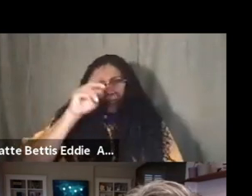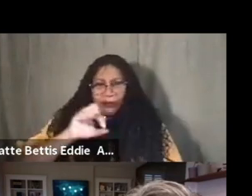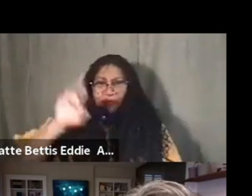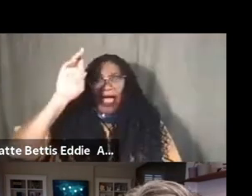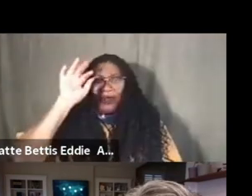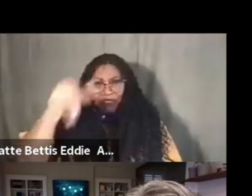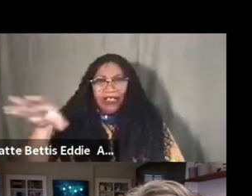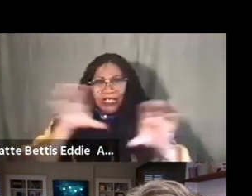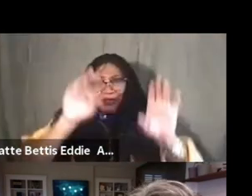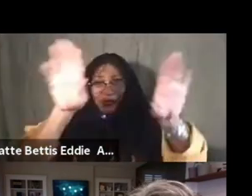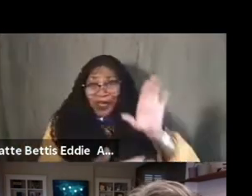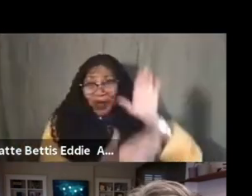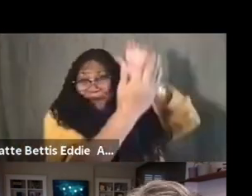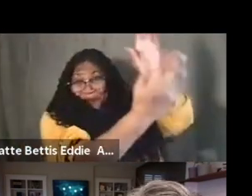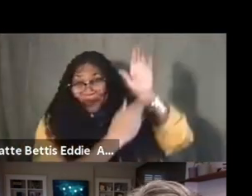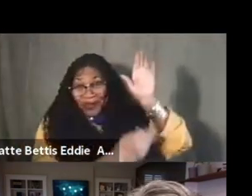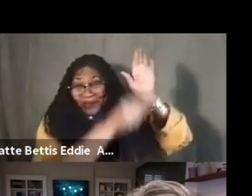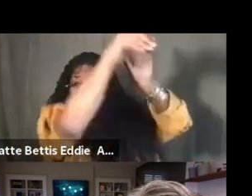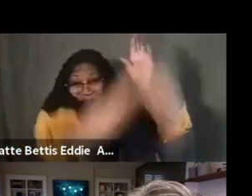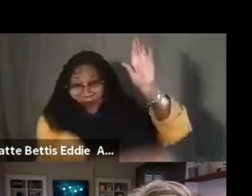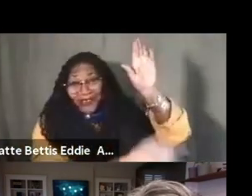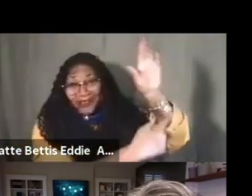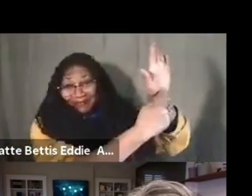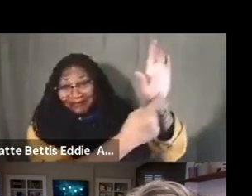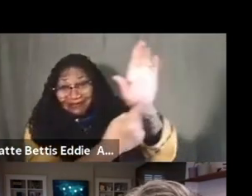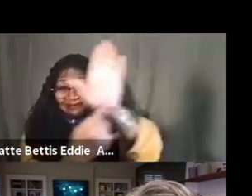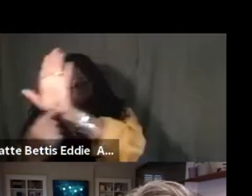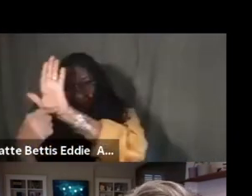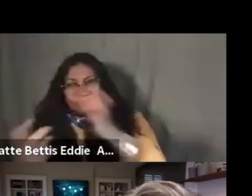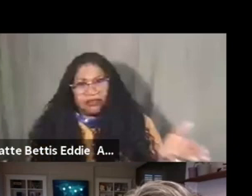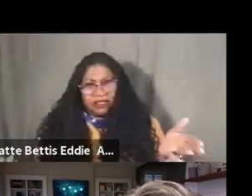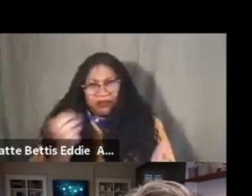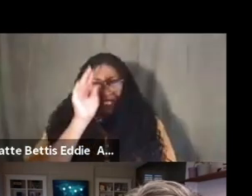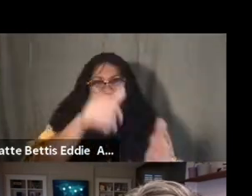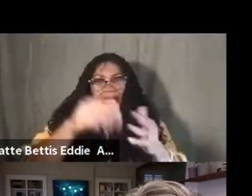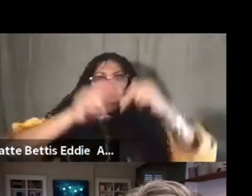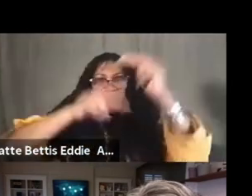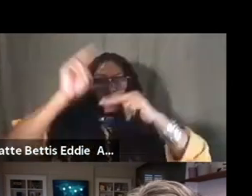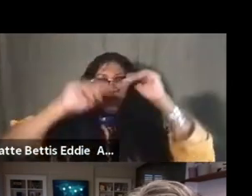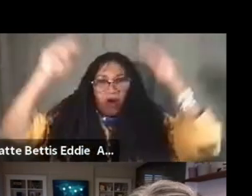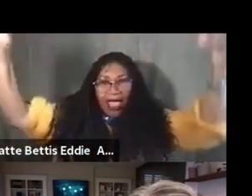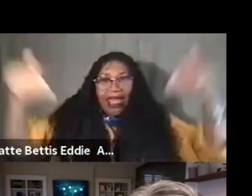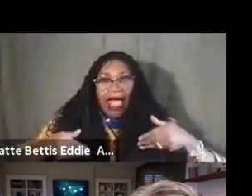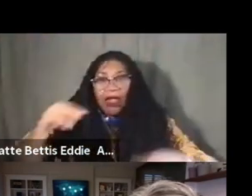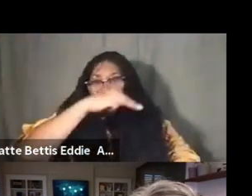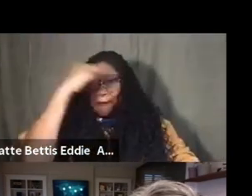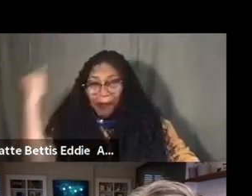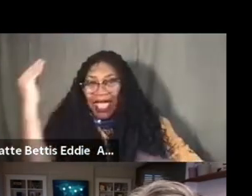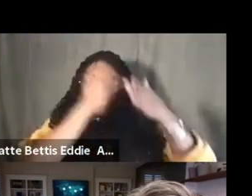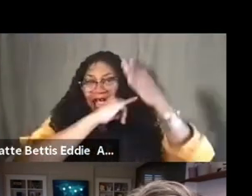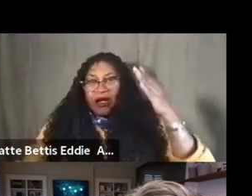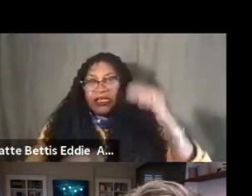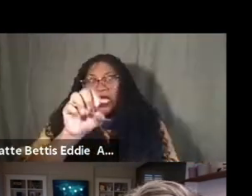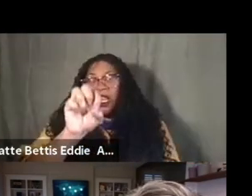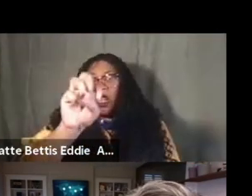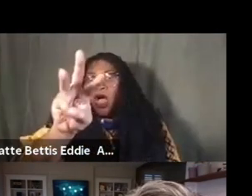sticking it in the front yard or putting the panels intentionally on your building and hiring Black artists at a very low rate where you know